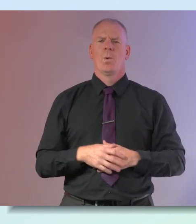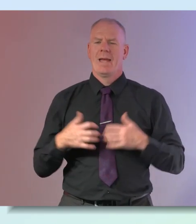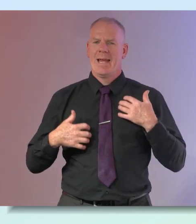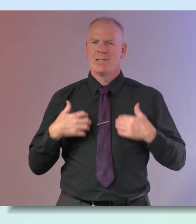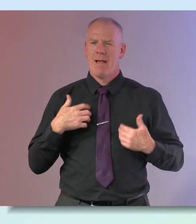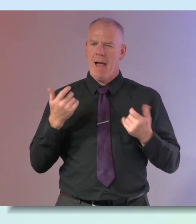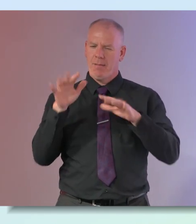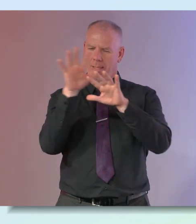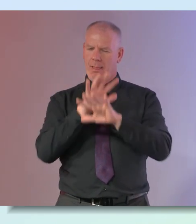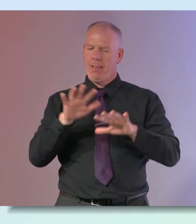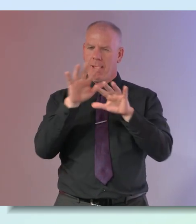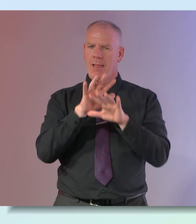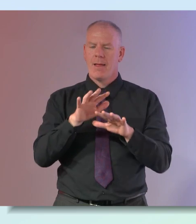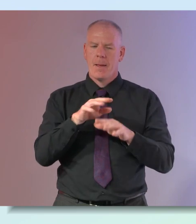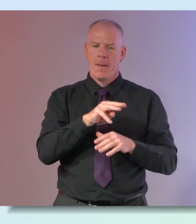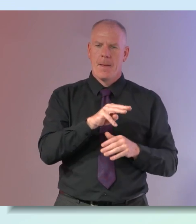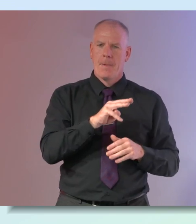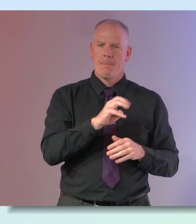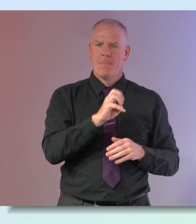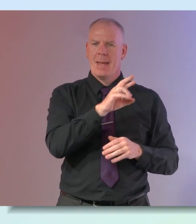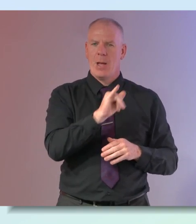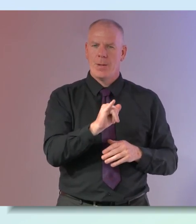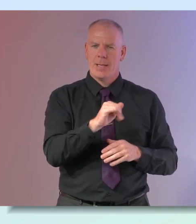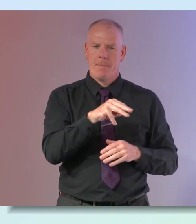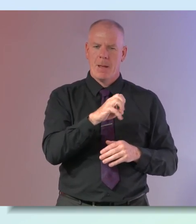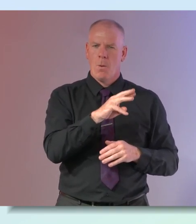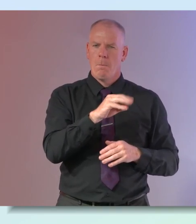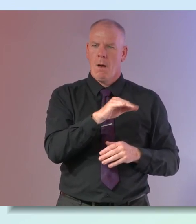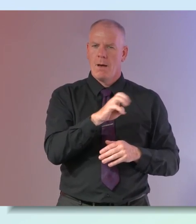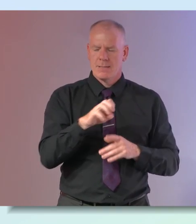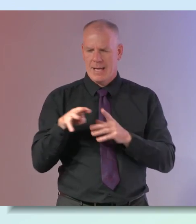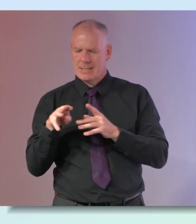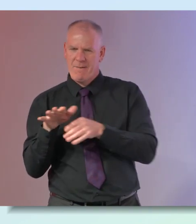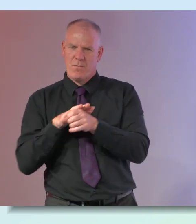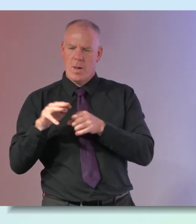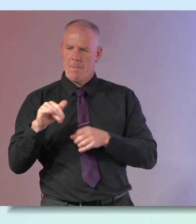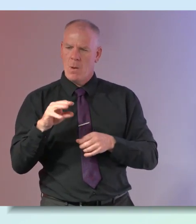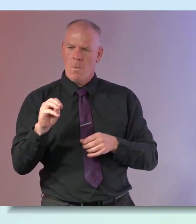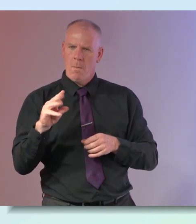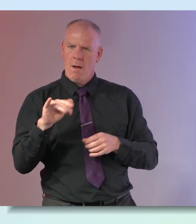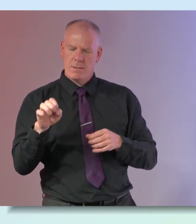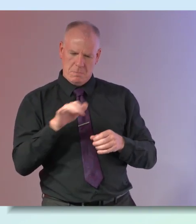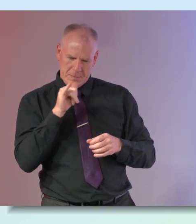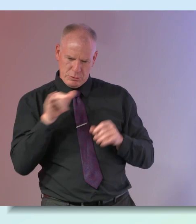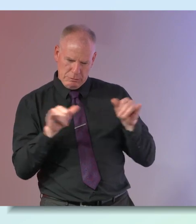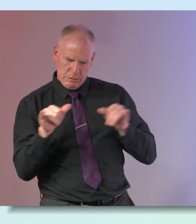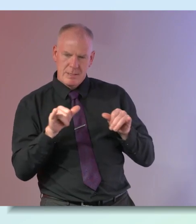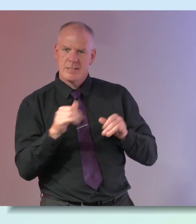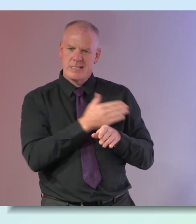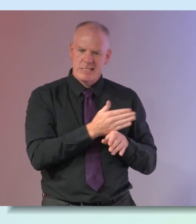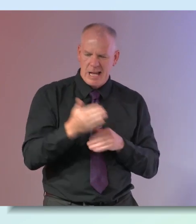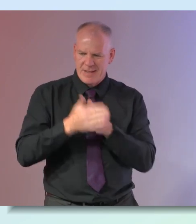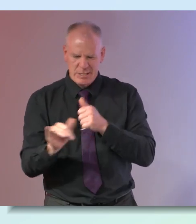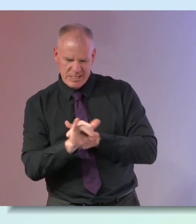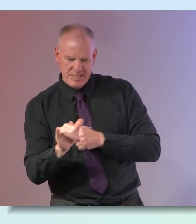blurred area of perimenopause and menopause and i think women are still quite confused as to where they are and when it starts and finishes